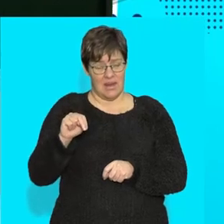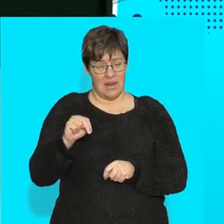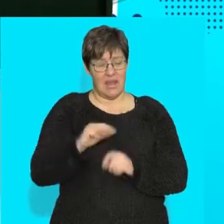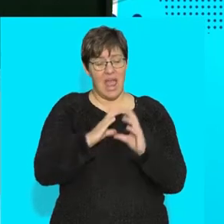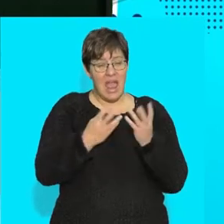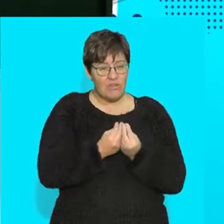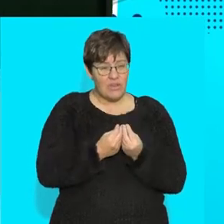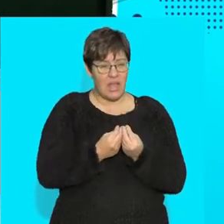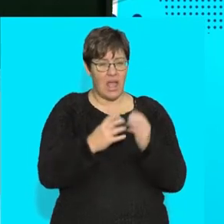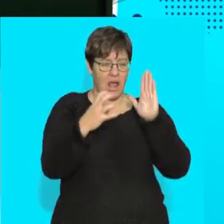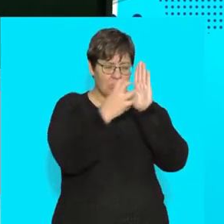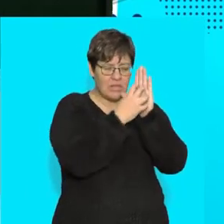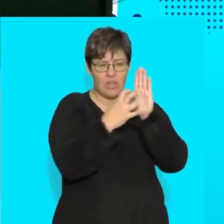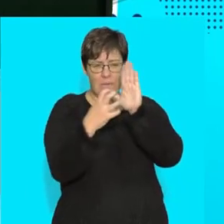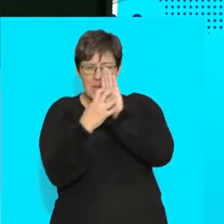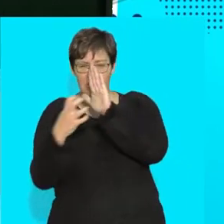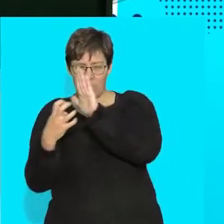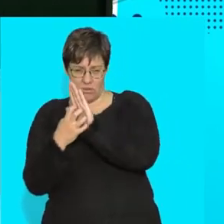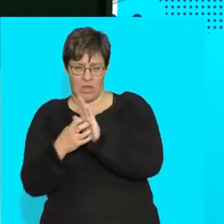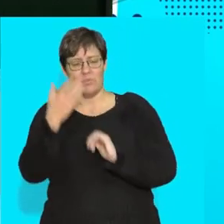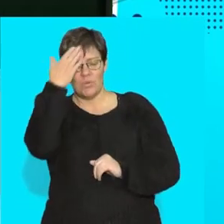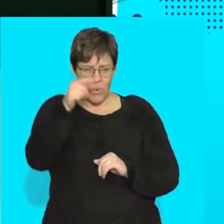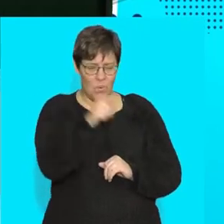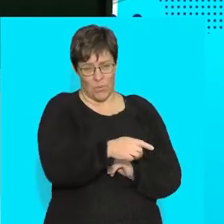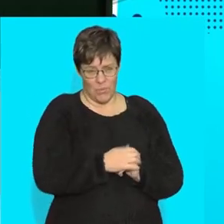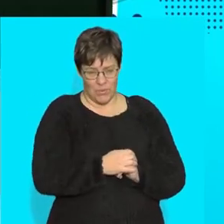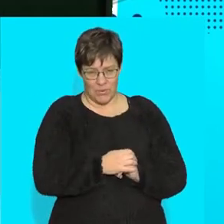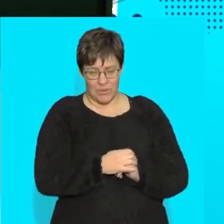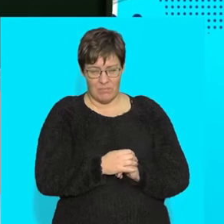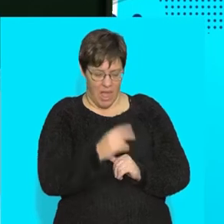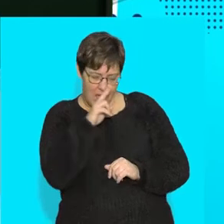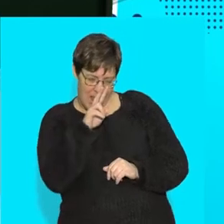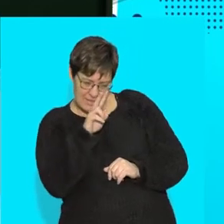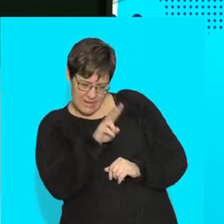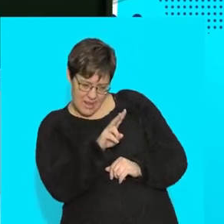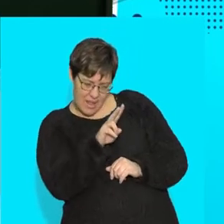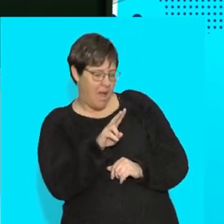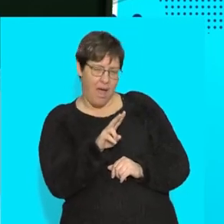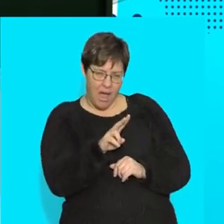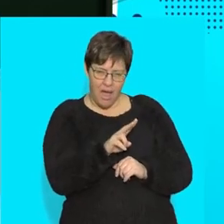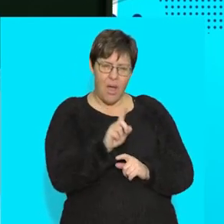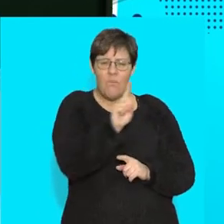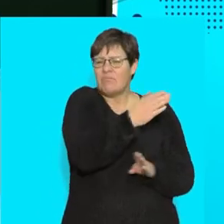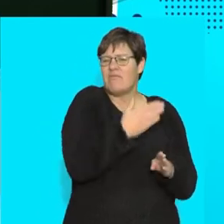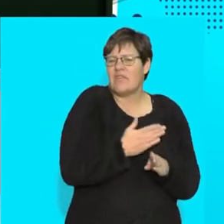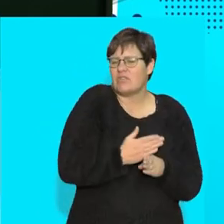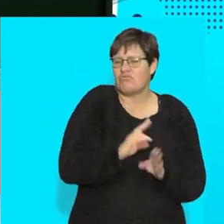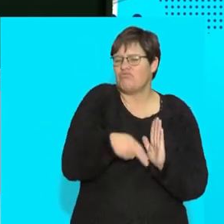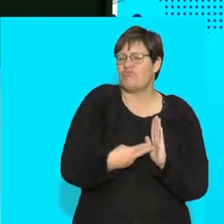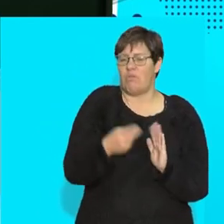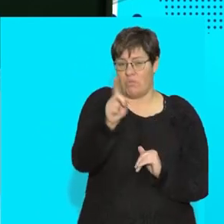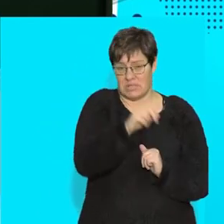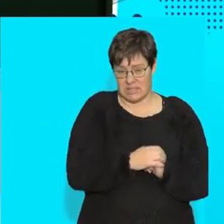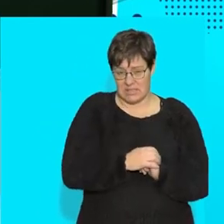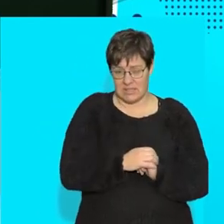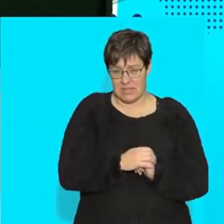diagrams know the diagrams can I see what they look like what is their function right and if I can